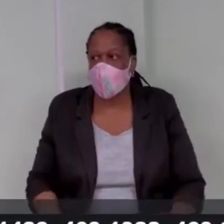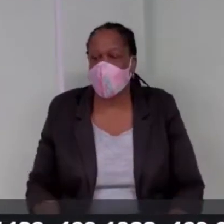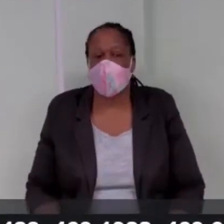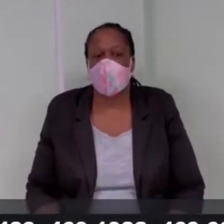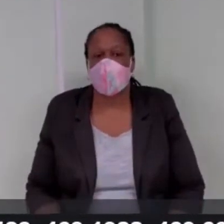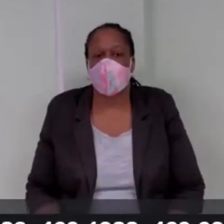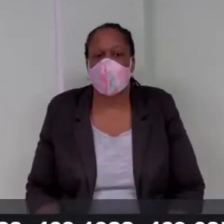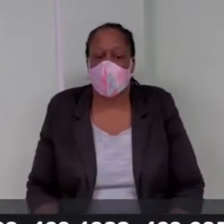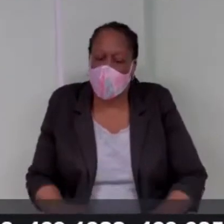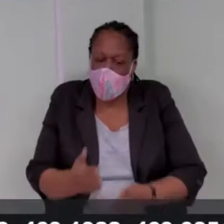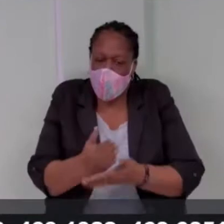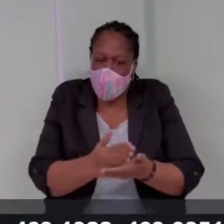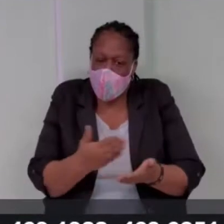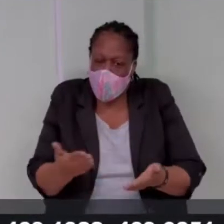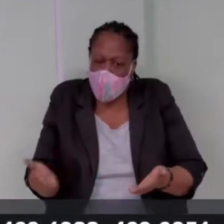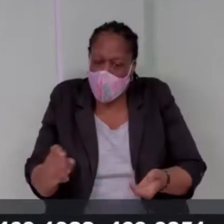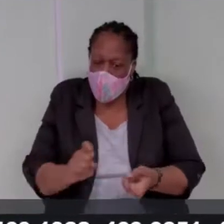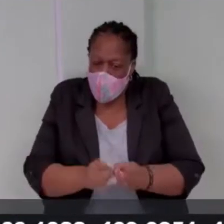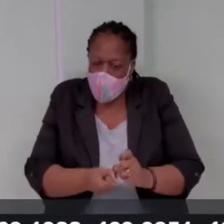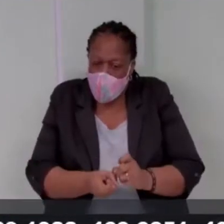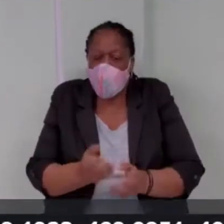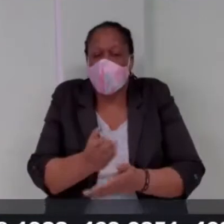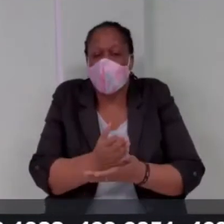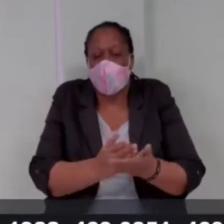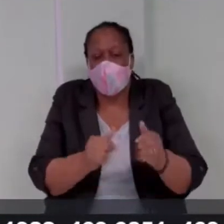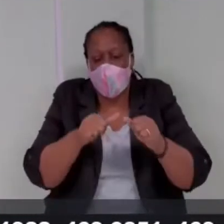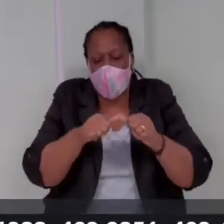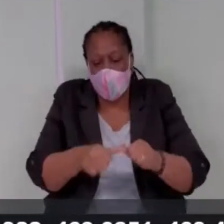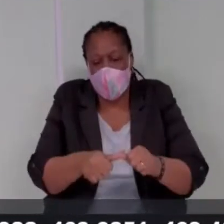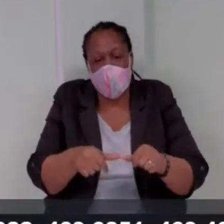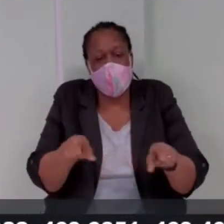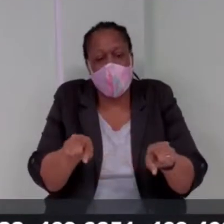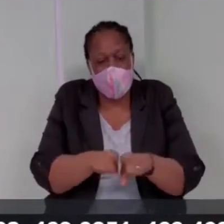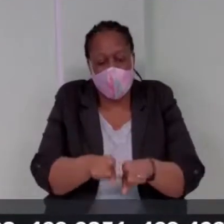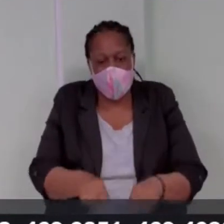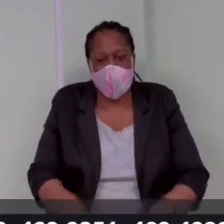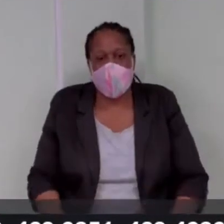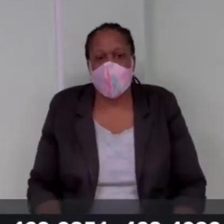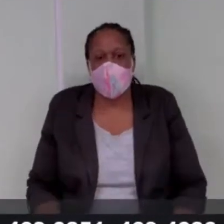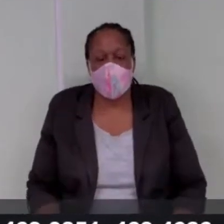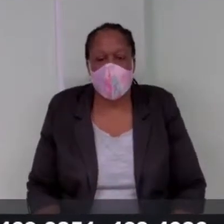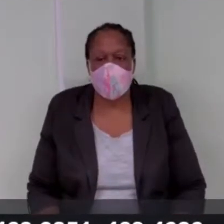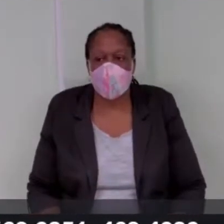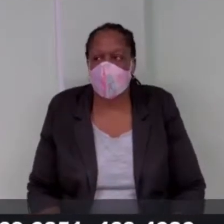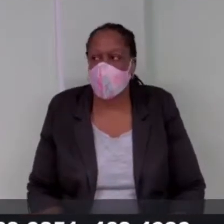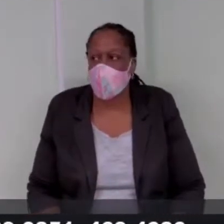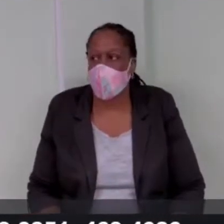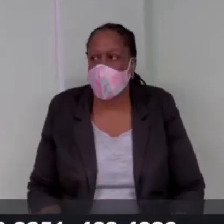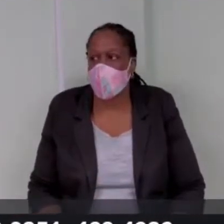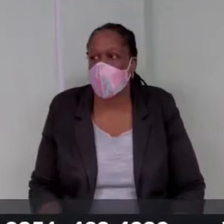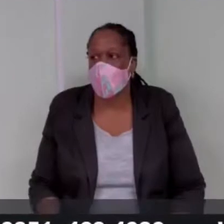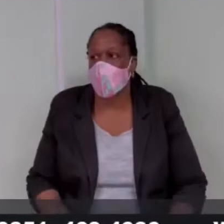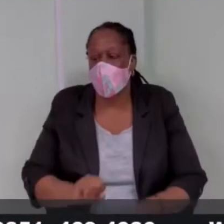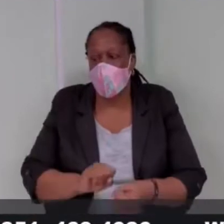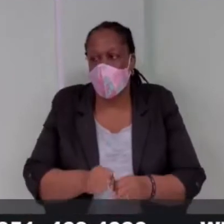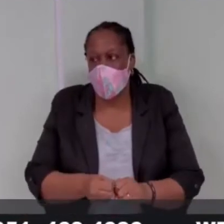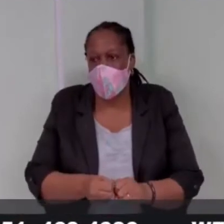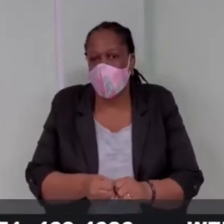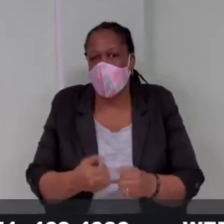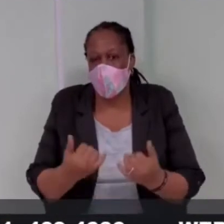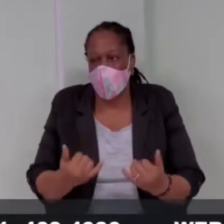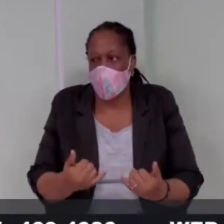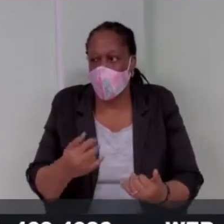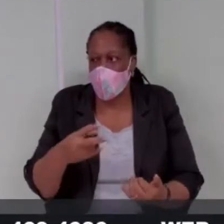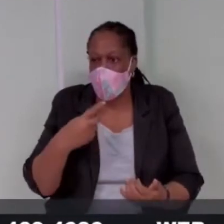bill while it was in committee stage and so at a subsequent briefing I will highlight some of the provisions of this new act